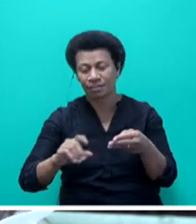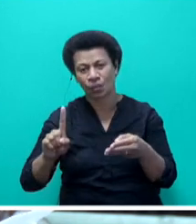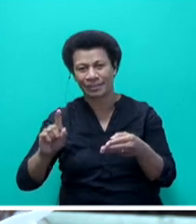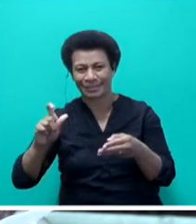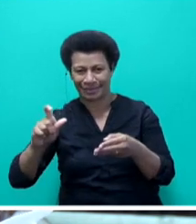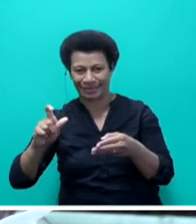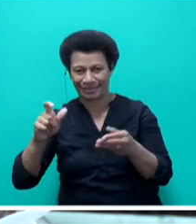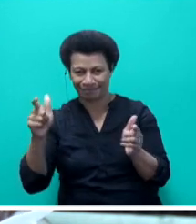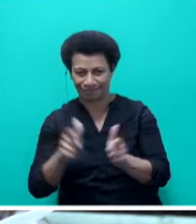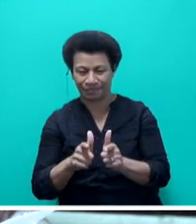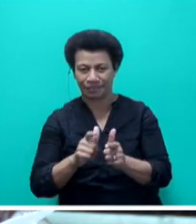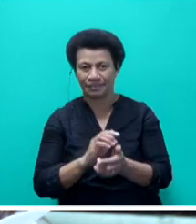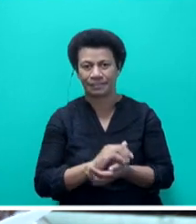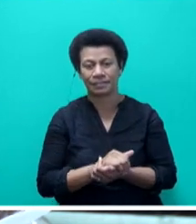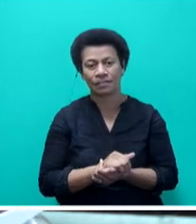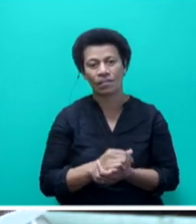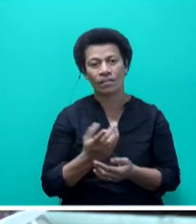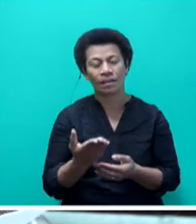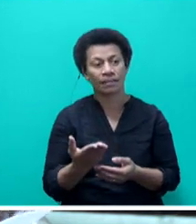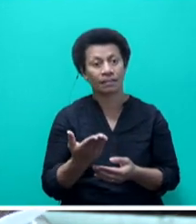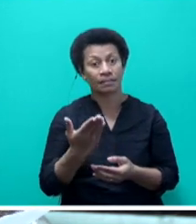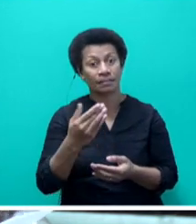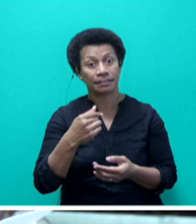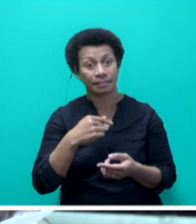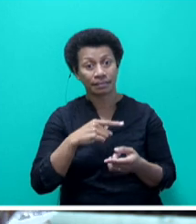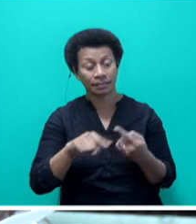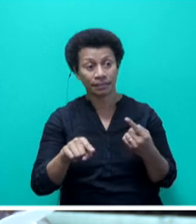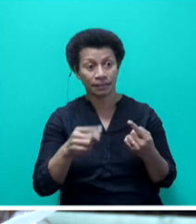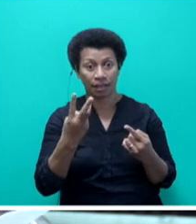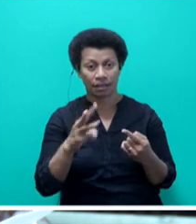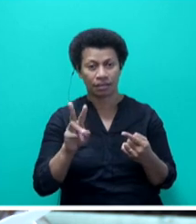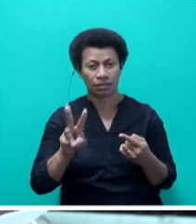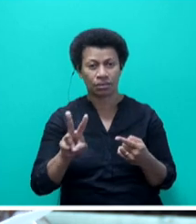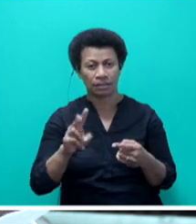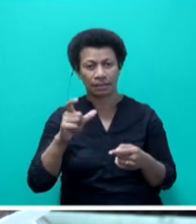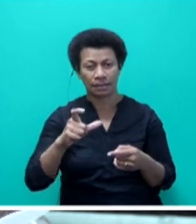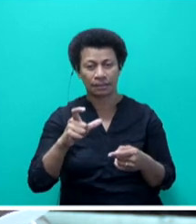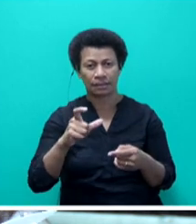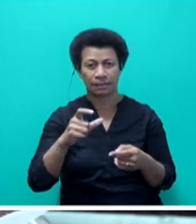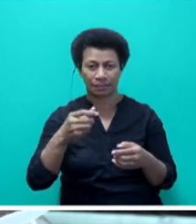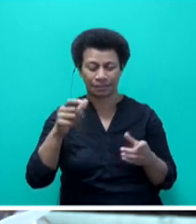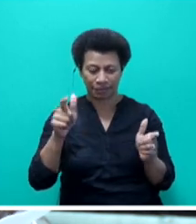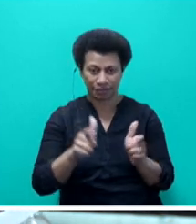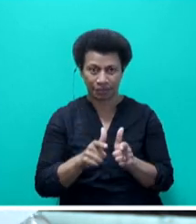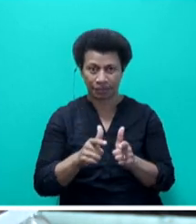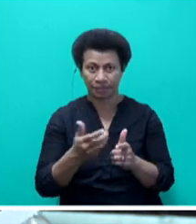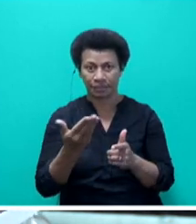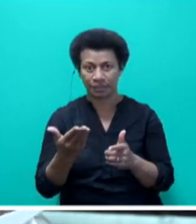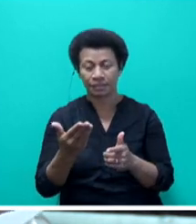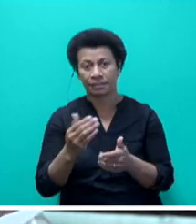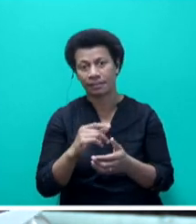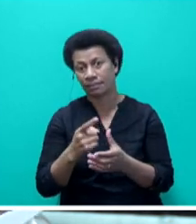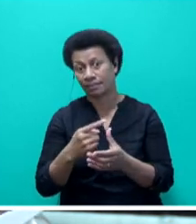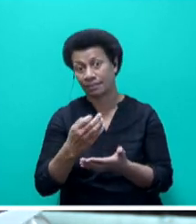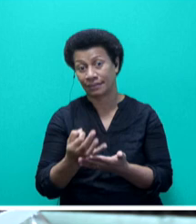Bulk gas, is $3.42. It will go down to $3.32, a drop of 10 cents. Auto gas, which is $2.28,